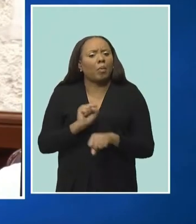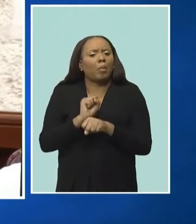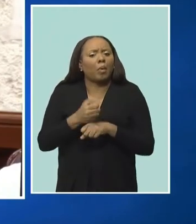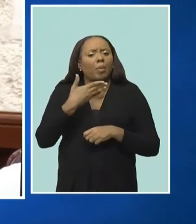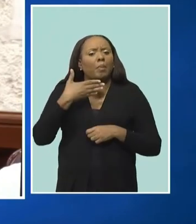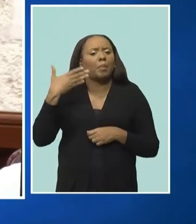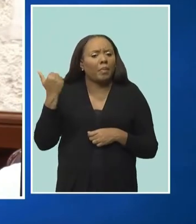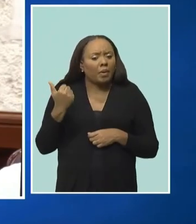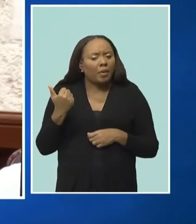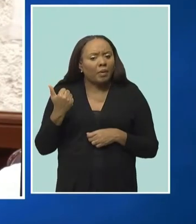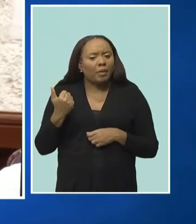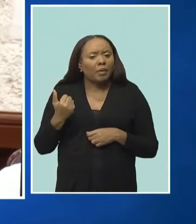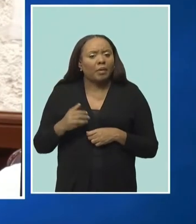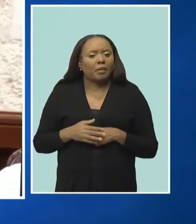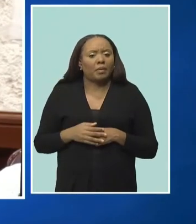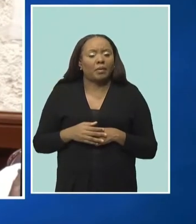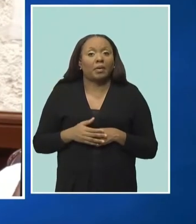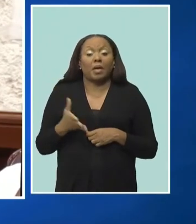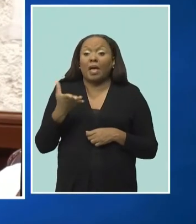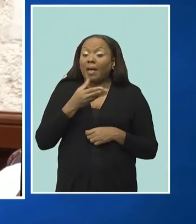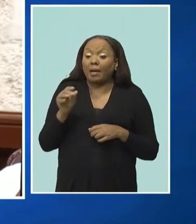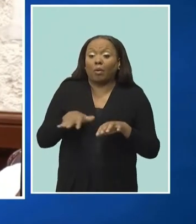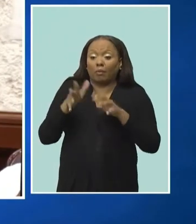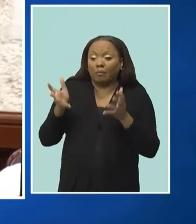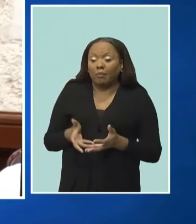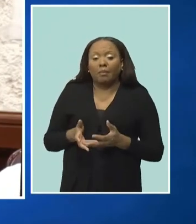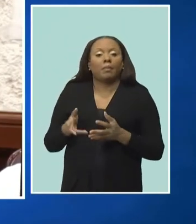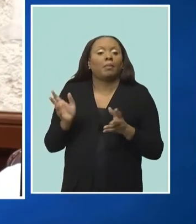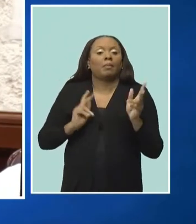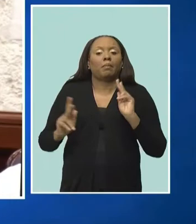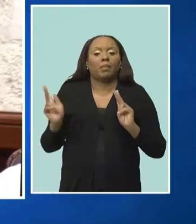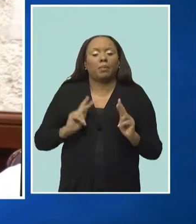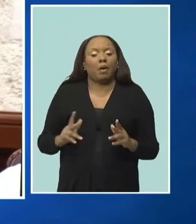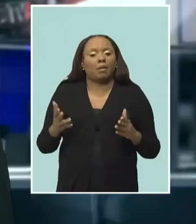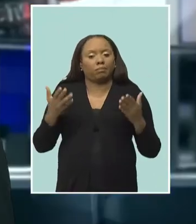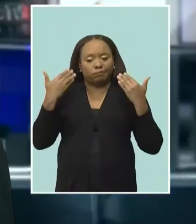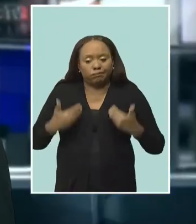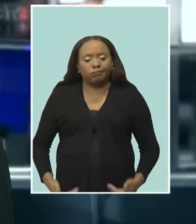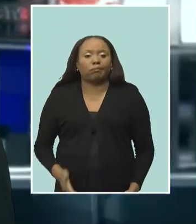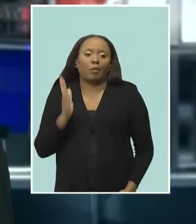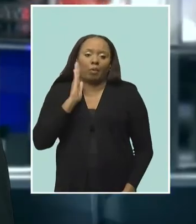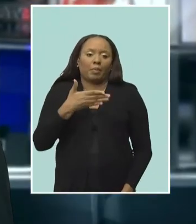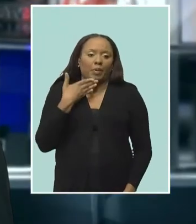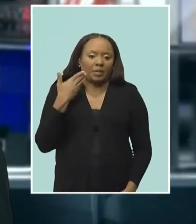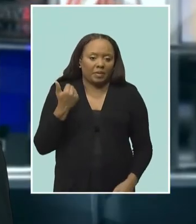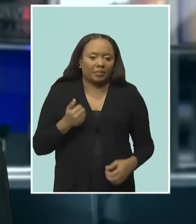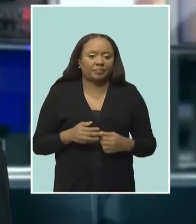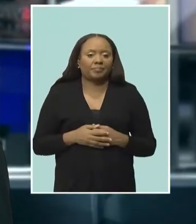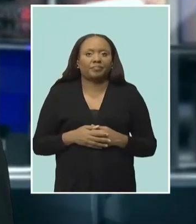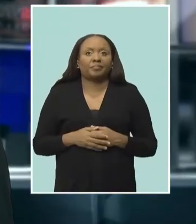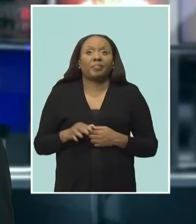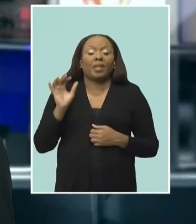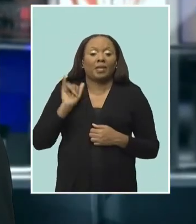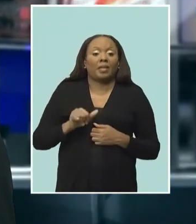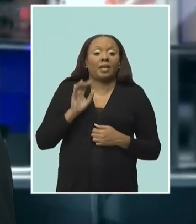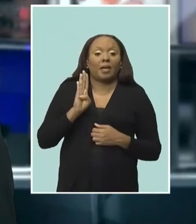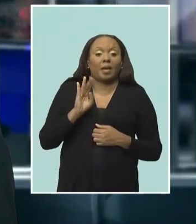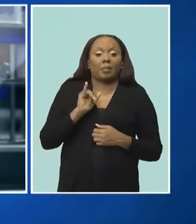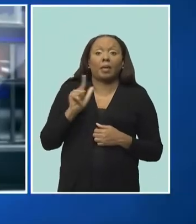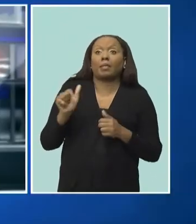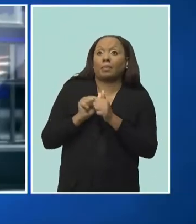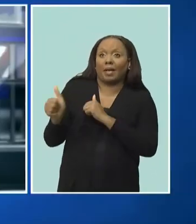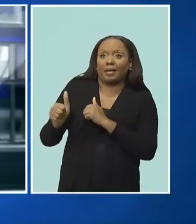and overall to increase people's well-being. And of course, Wendy, that bill was eventually